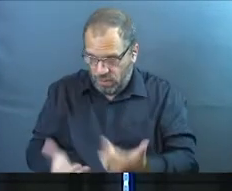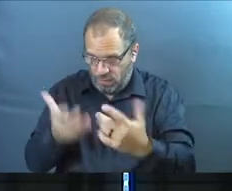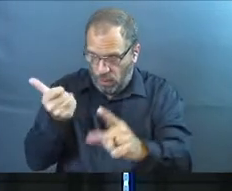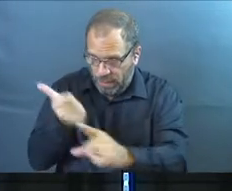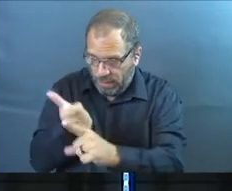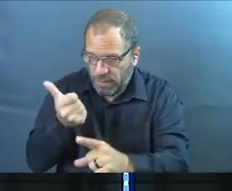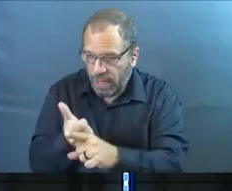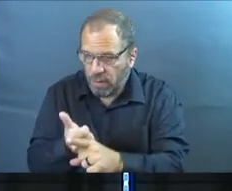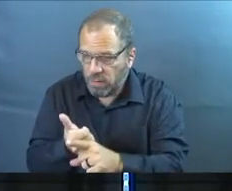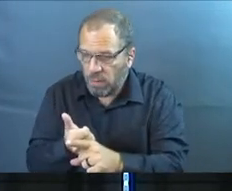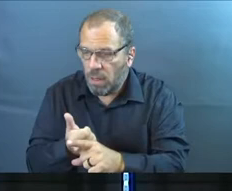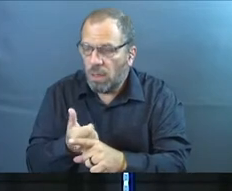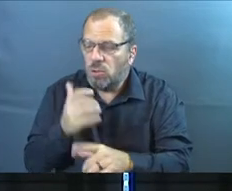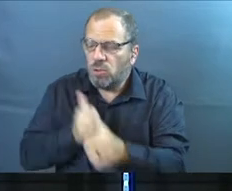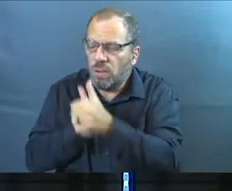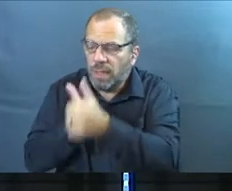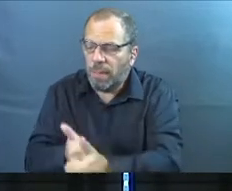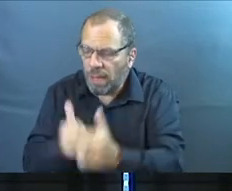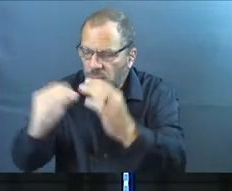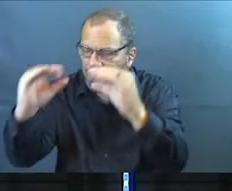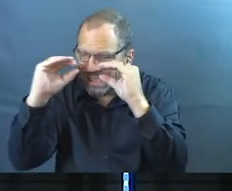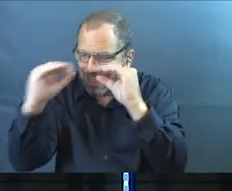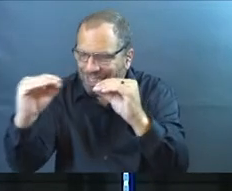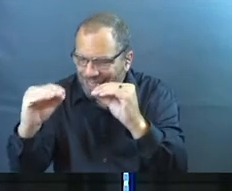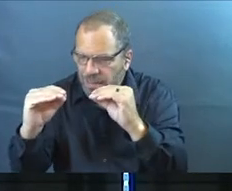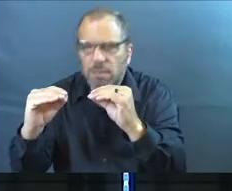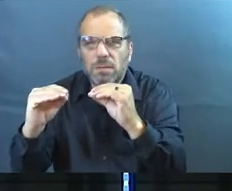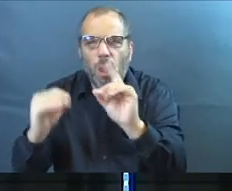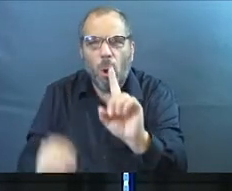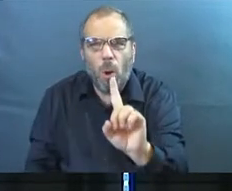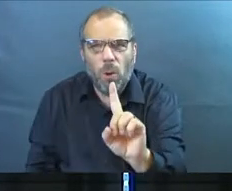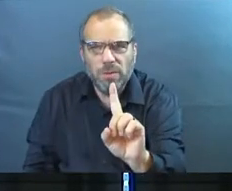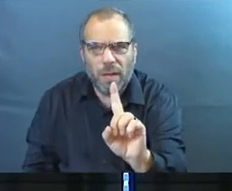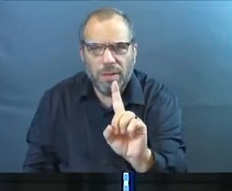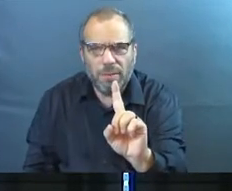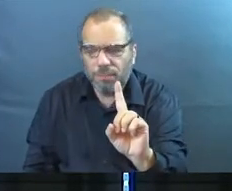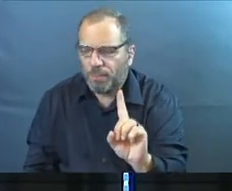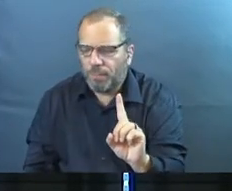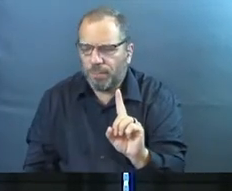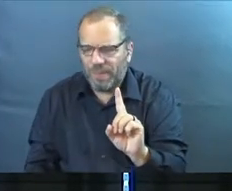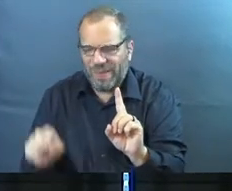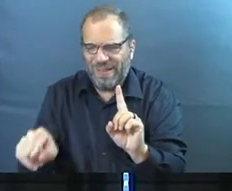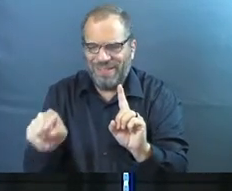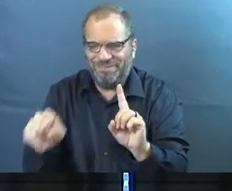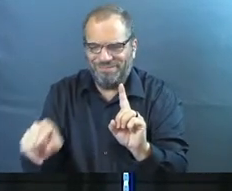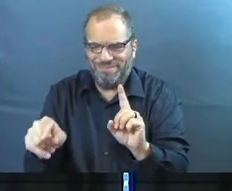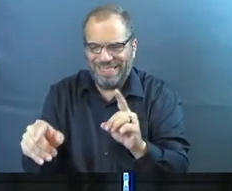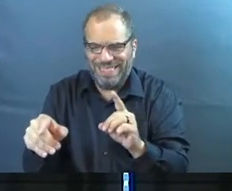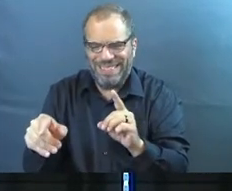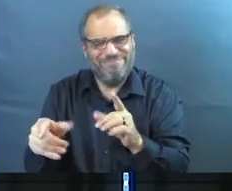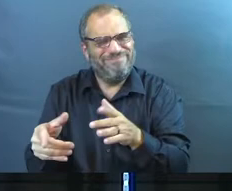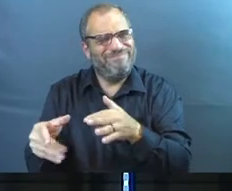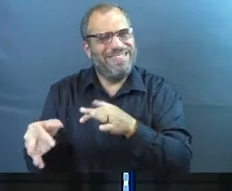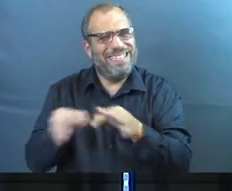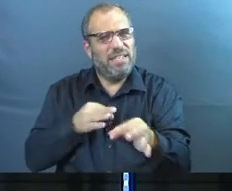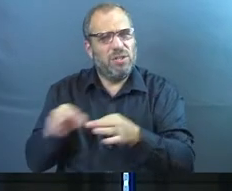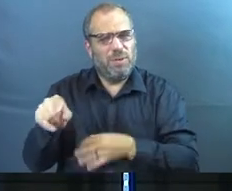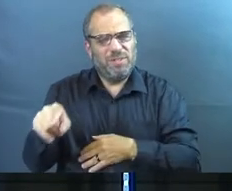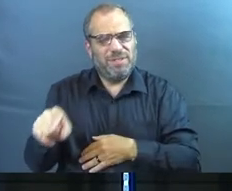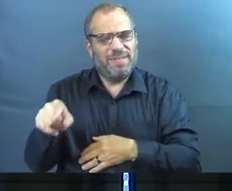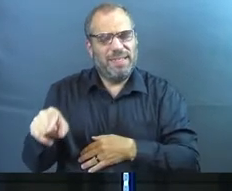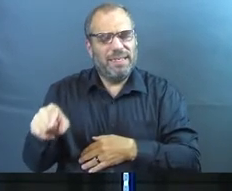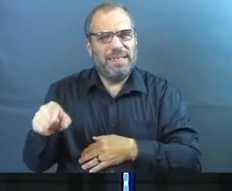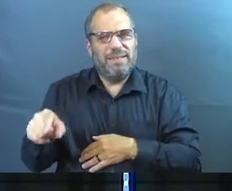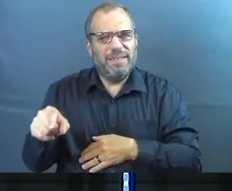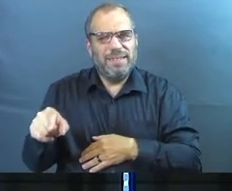themselves to the apostles' teaching. I'm going to pause this right there real quick. This is a description, what I'm about to read to you, is a